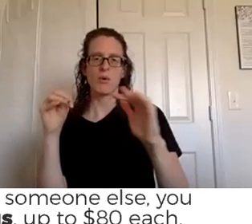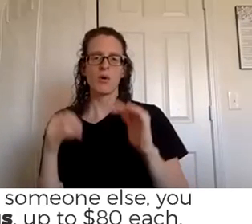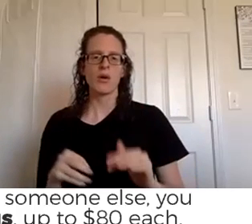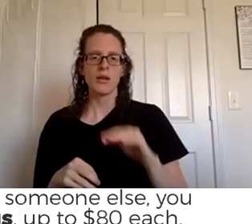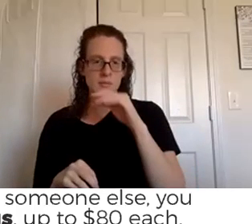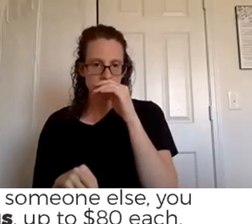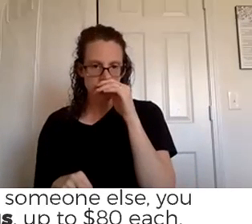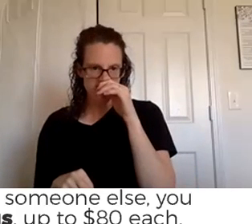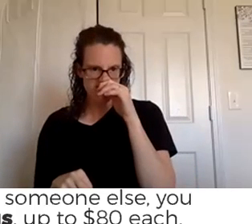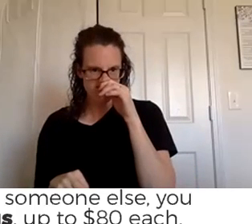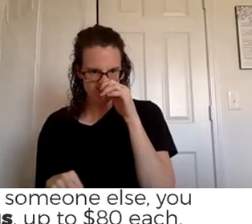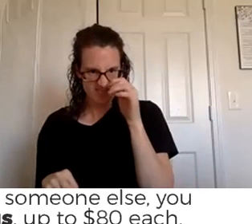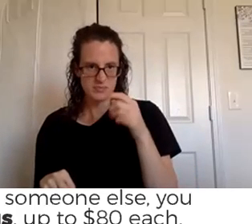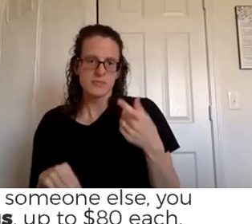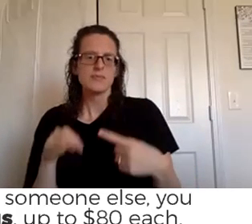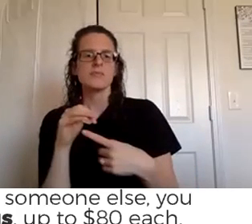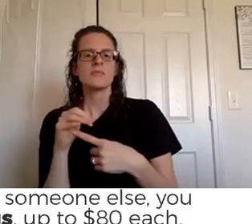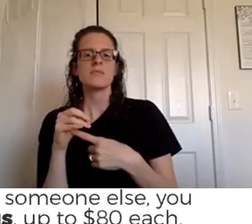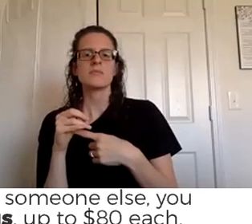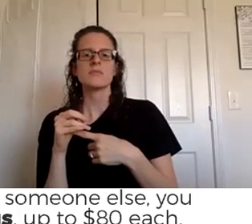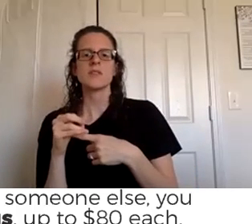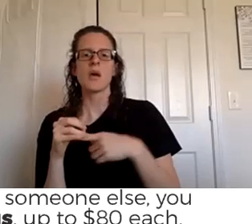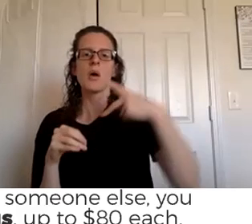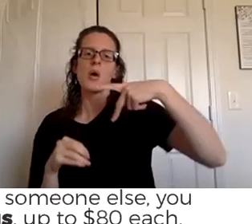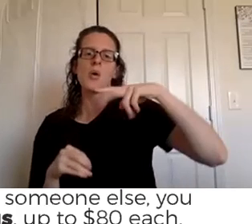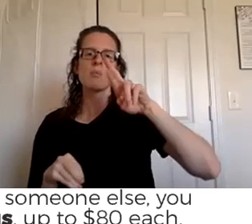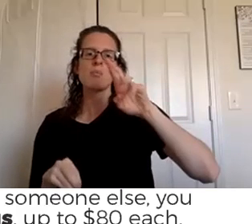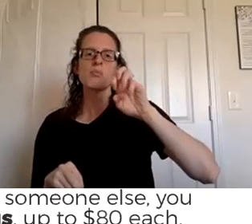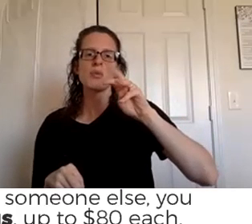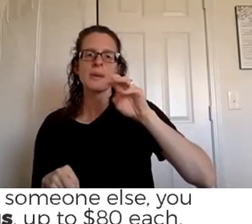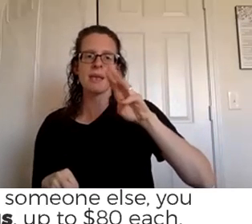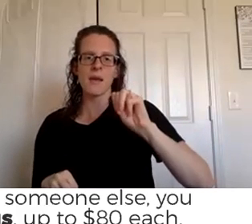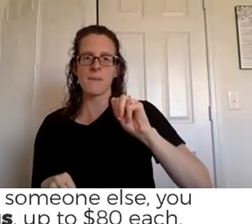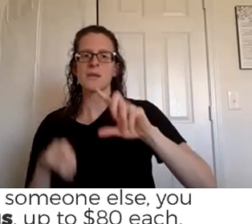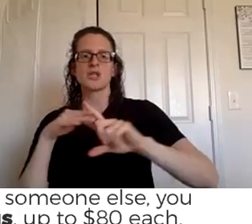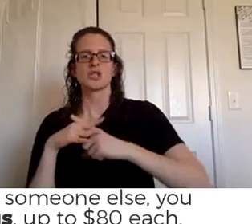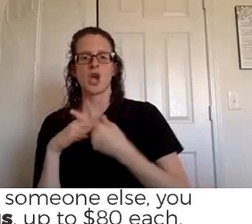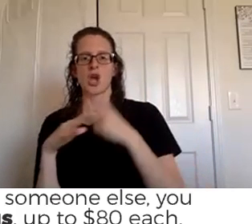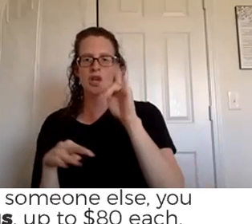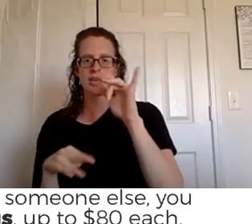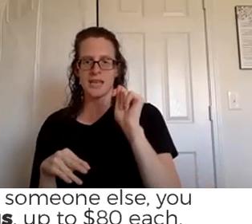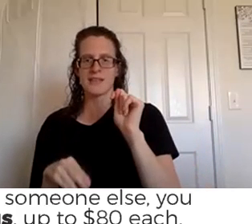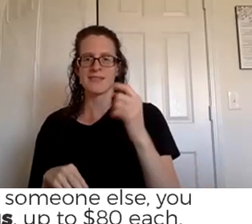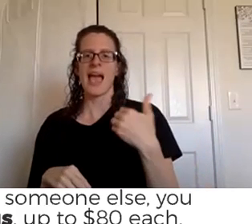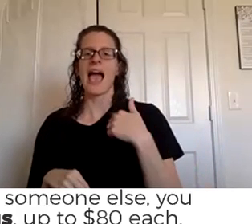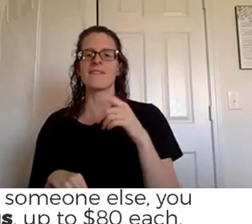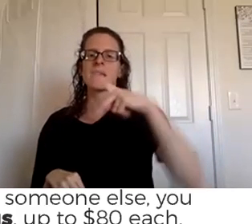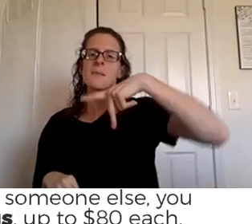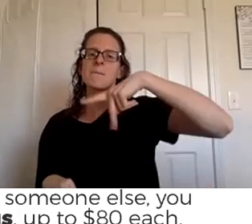is uh 100 pv if you look at all of our premium starter kits they all have a pv of 100.